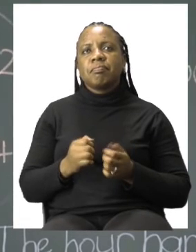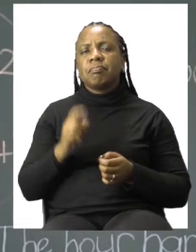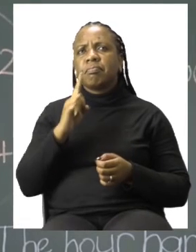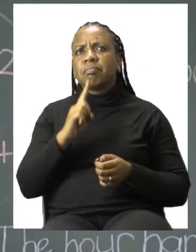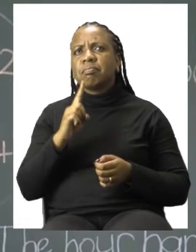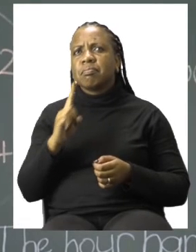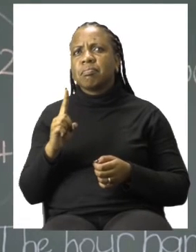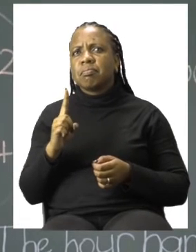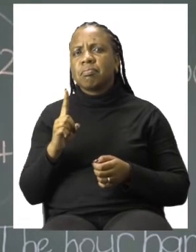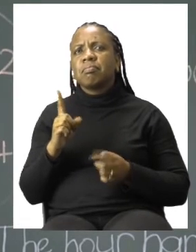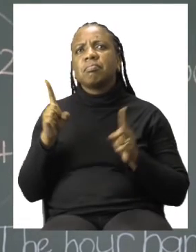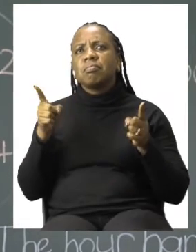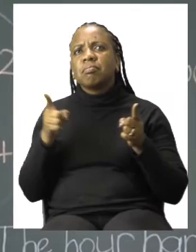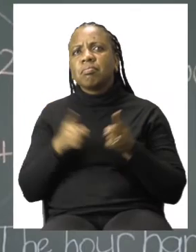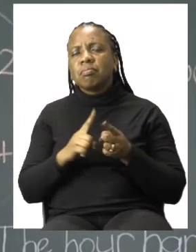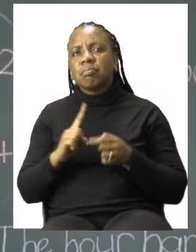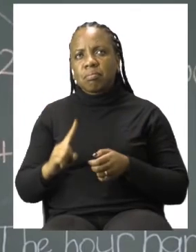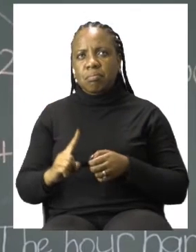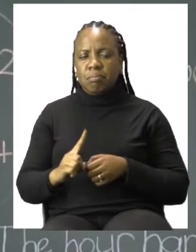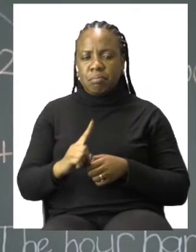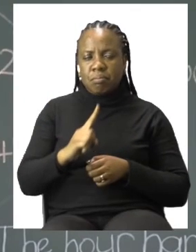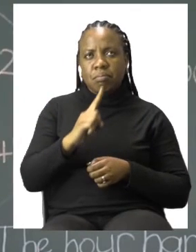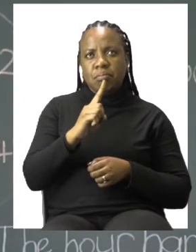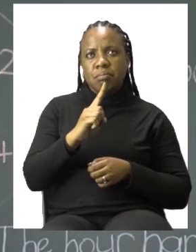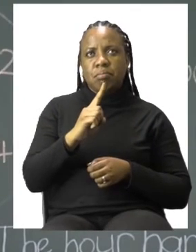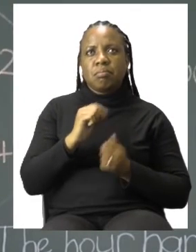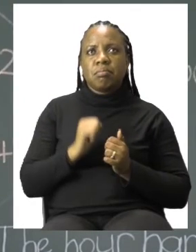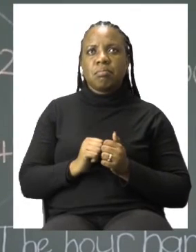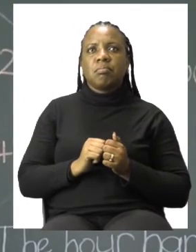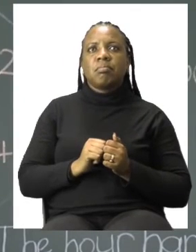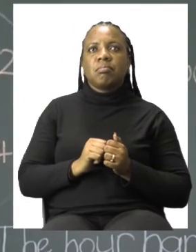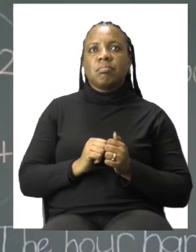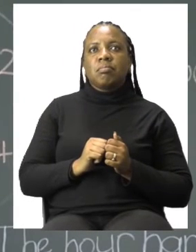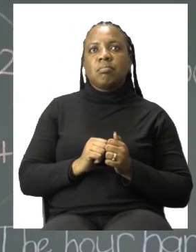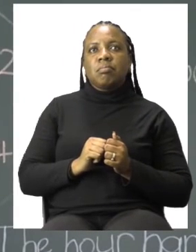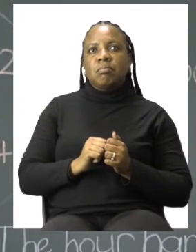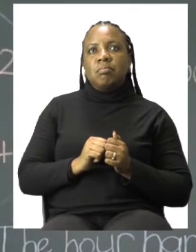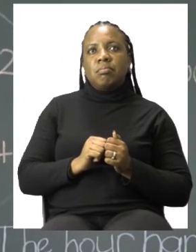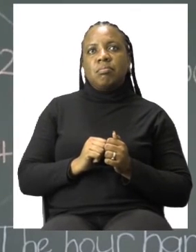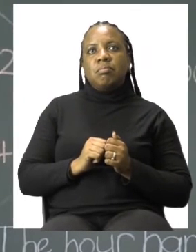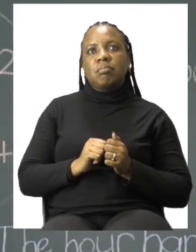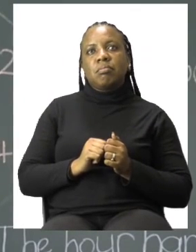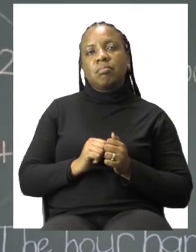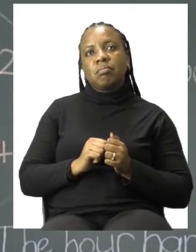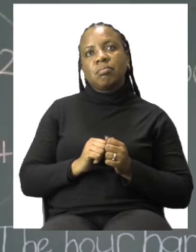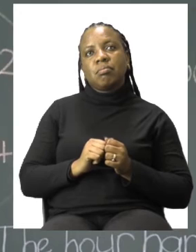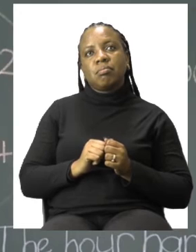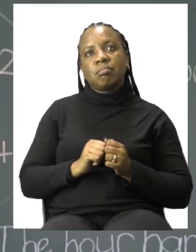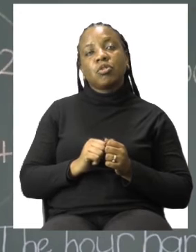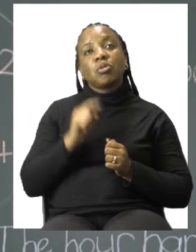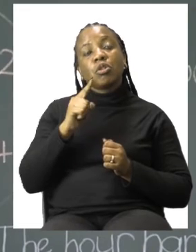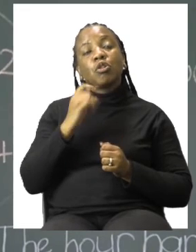hand is just going to touch the number. And this is how you are going to draw or